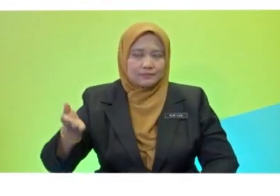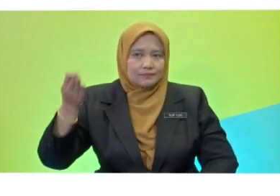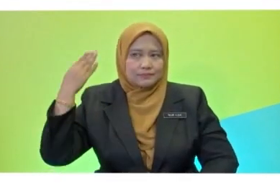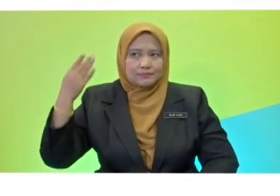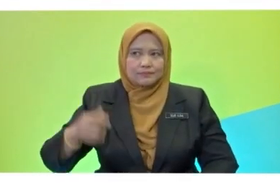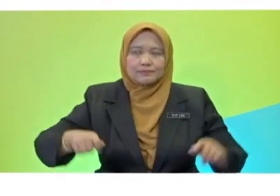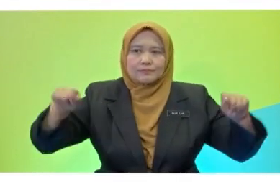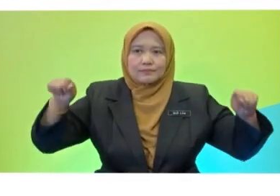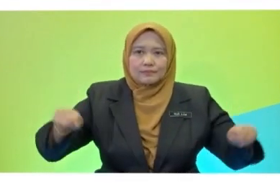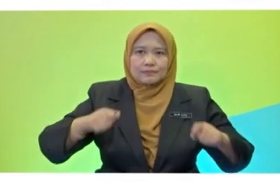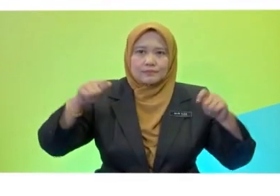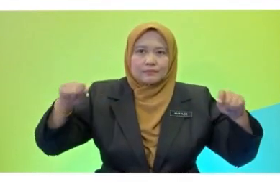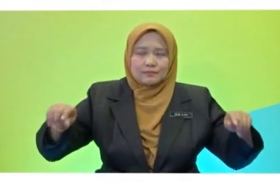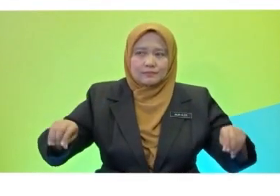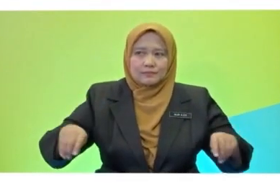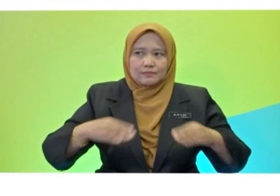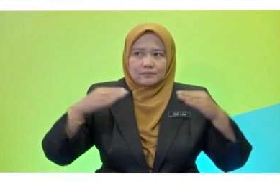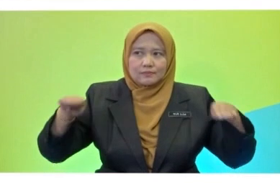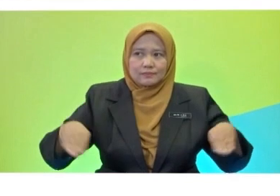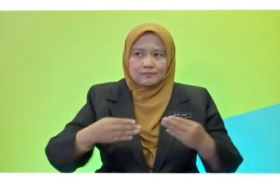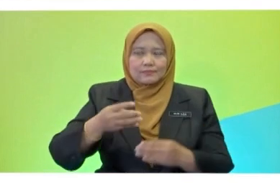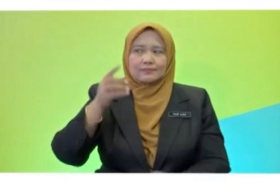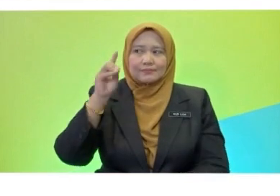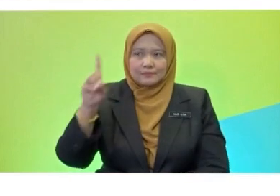Baked. Baked. Baked. Baked.